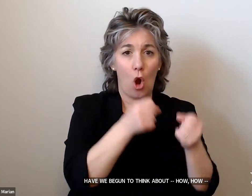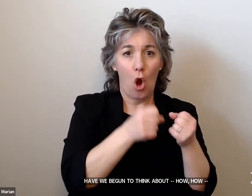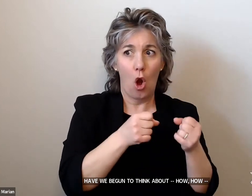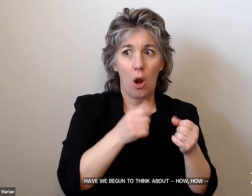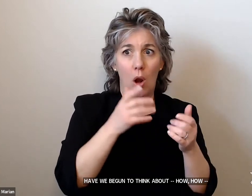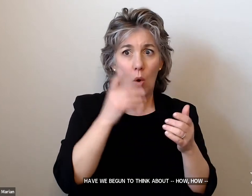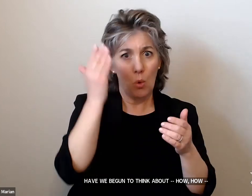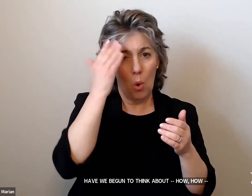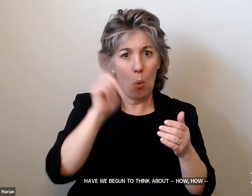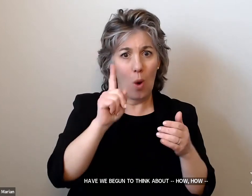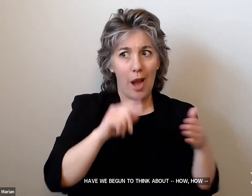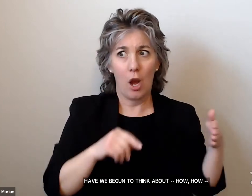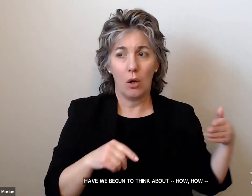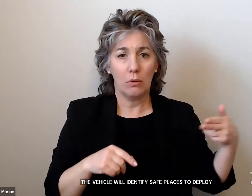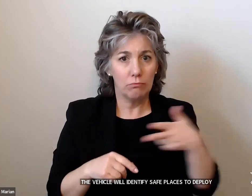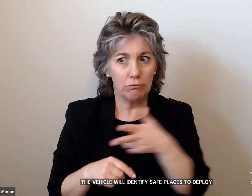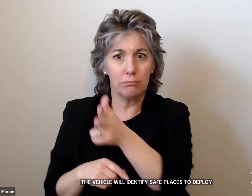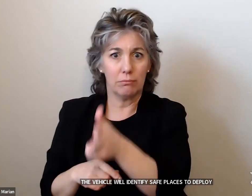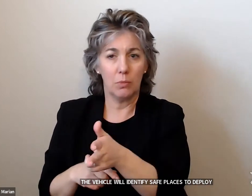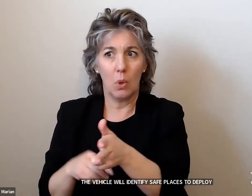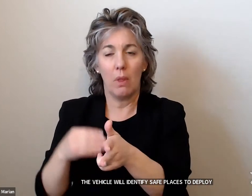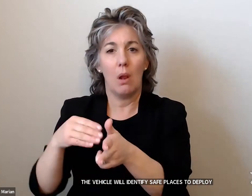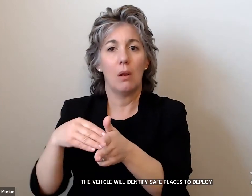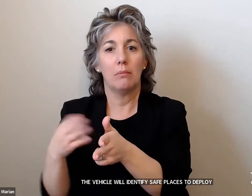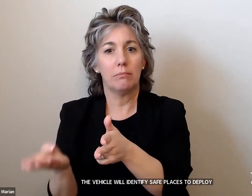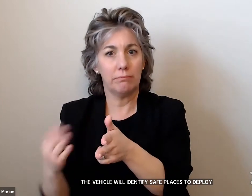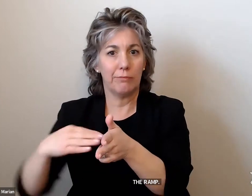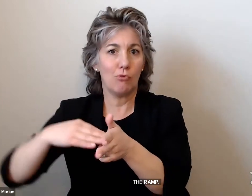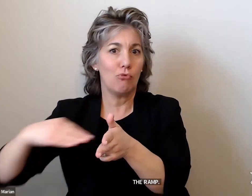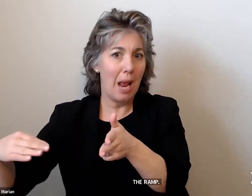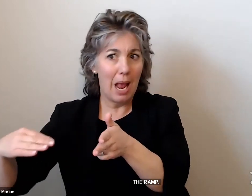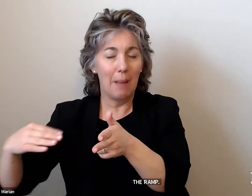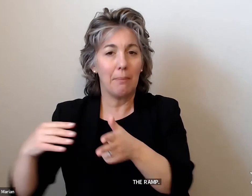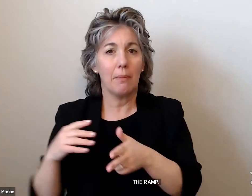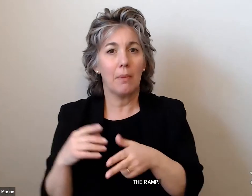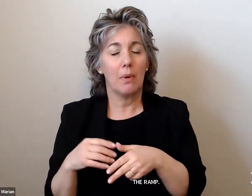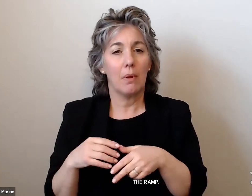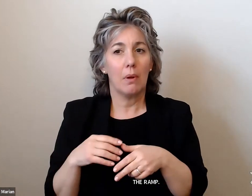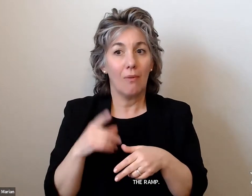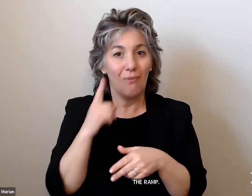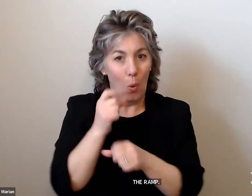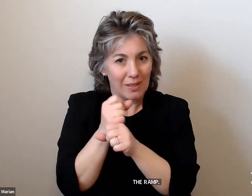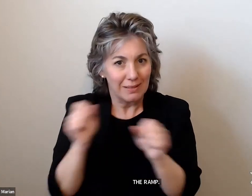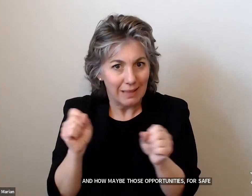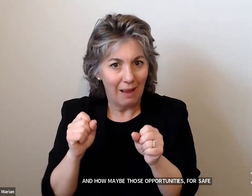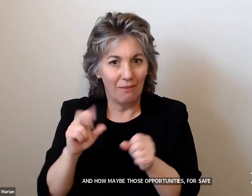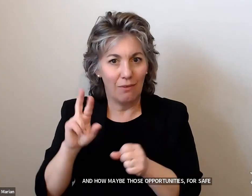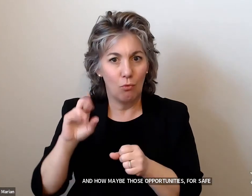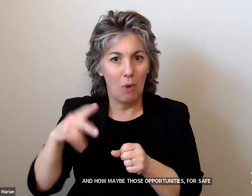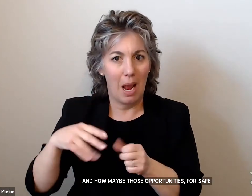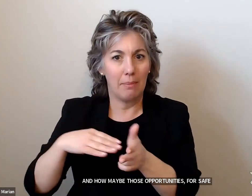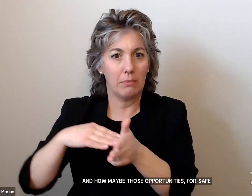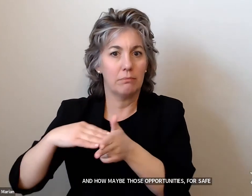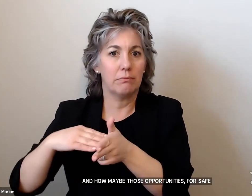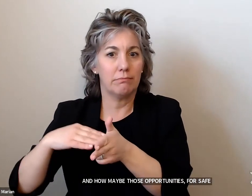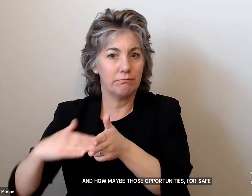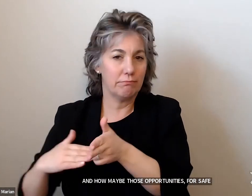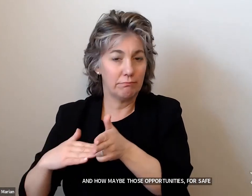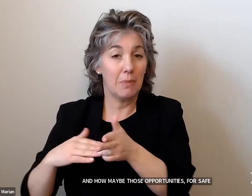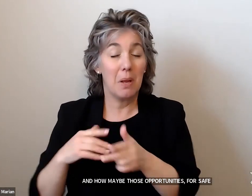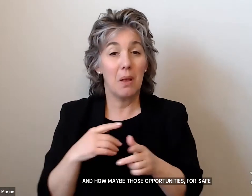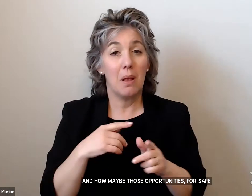deploy the ramp and how maybe those opportunities for safely deploying a ramp could also be combined with